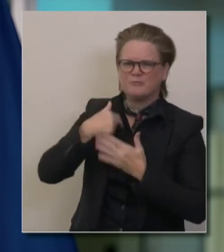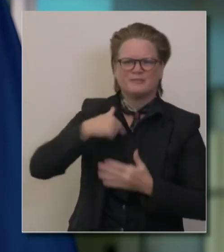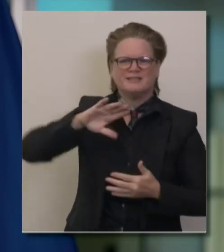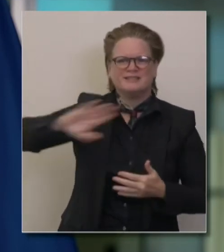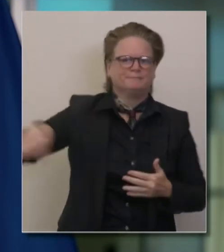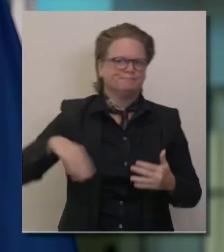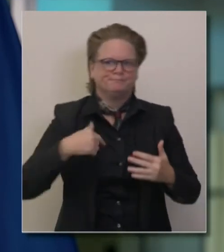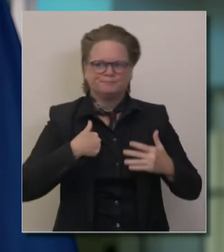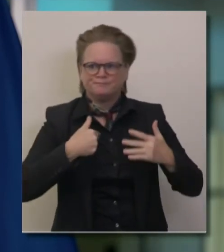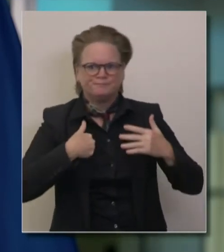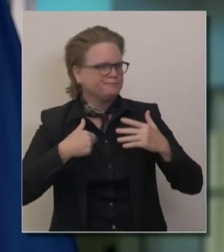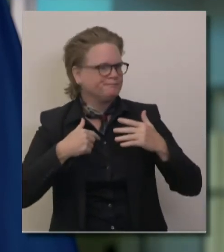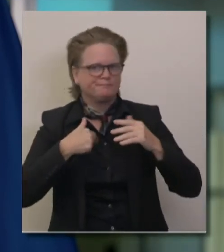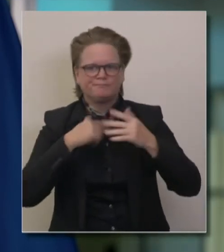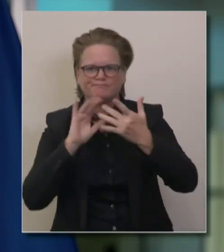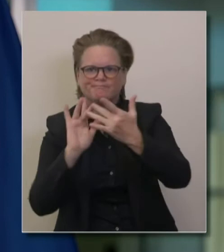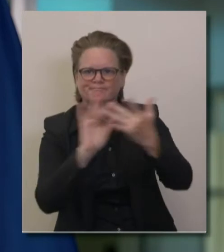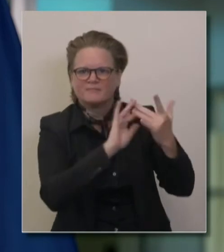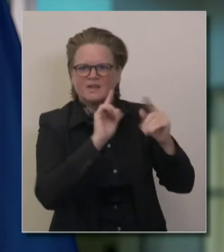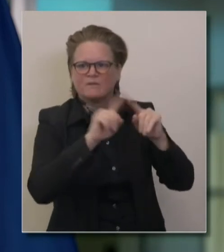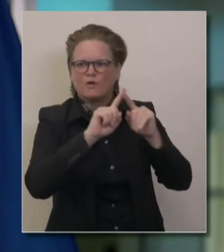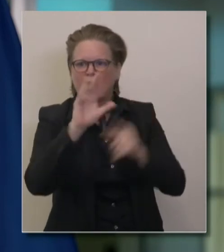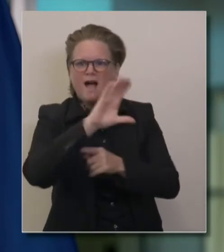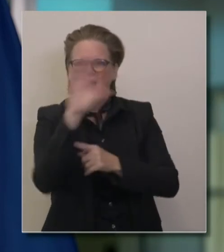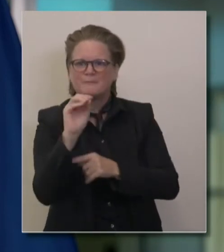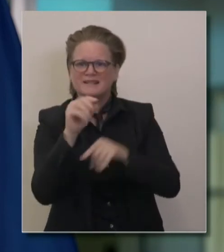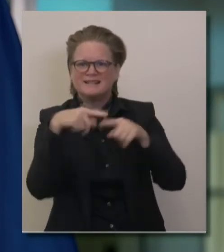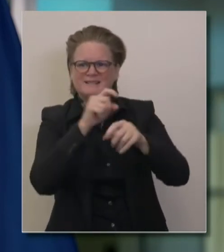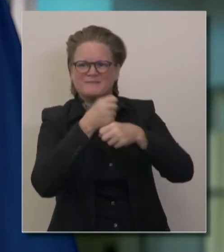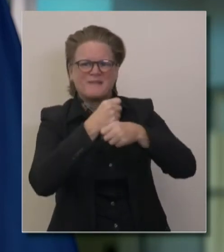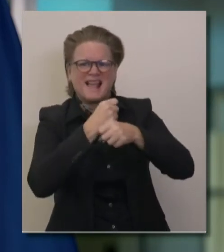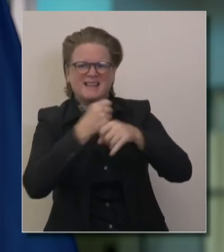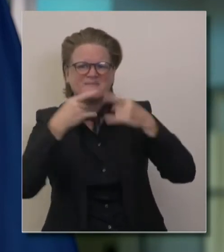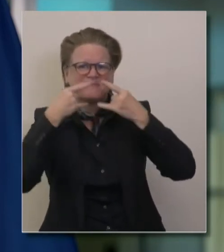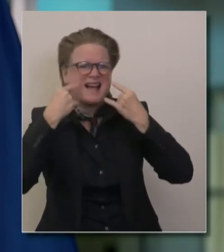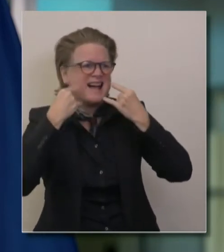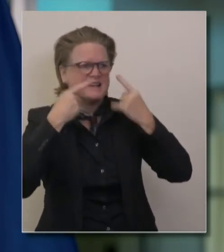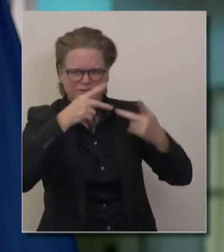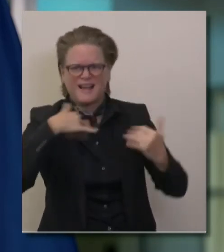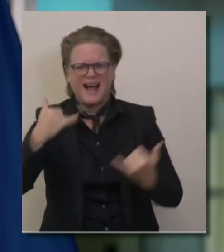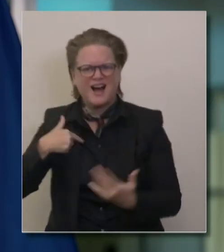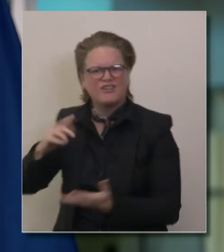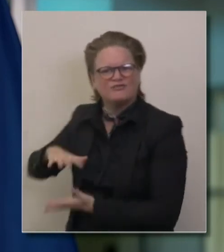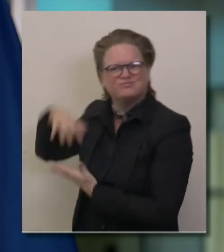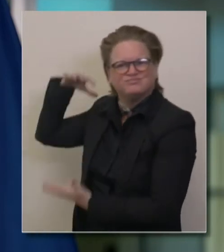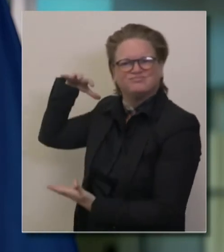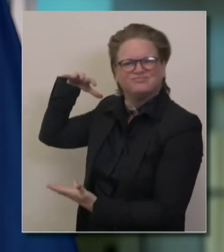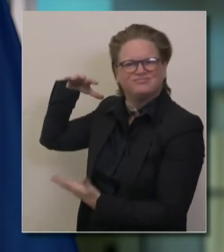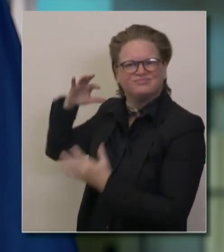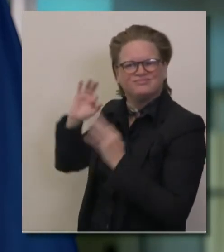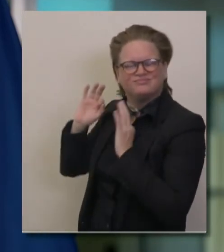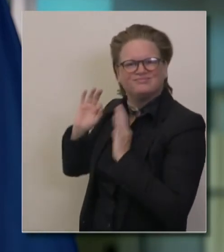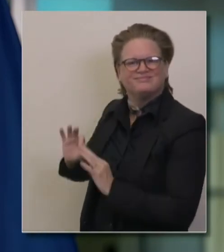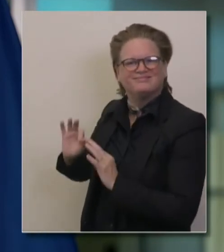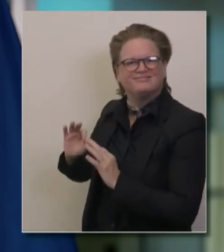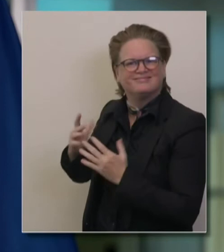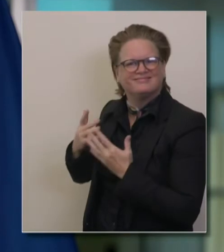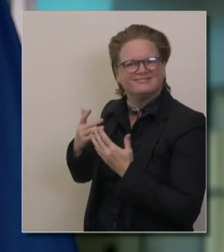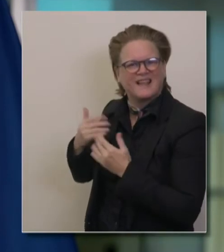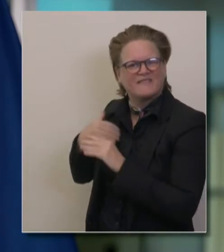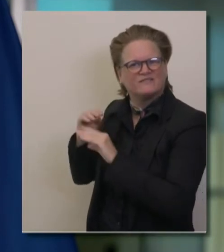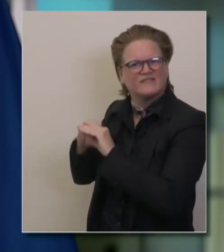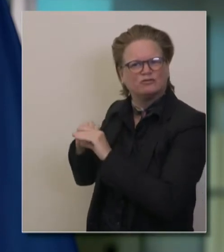that we had at peak just a few weeks ago, 40 million more N95 masks than the entire national